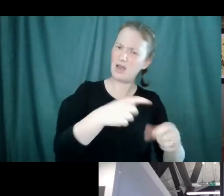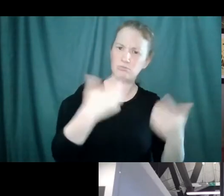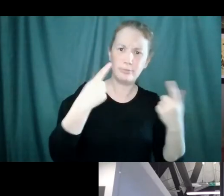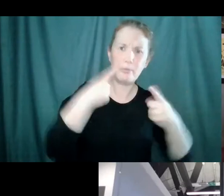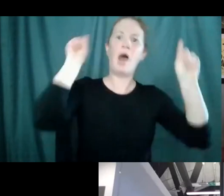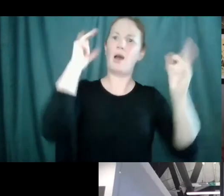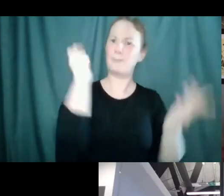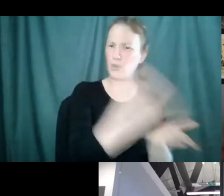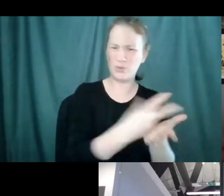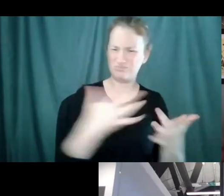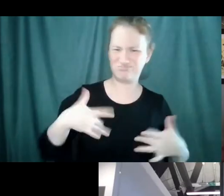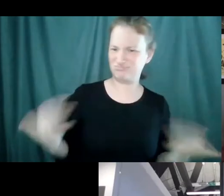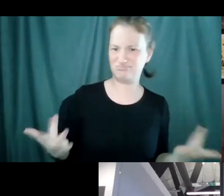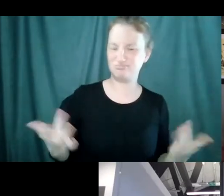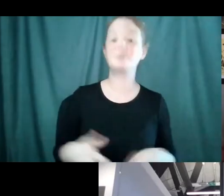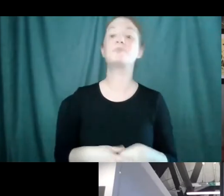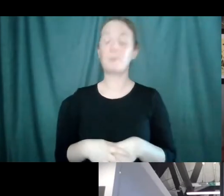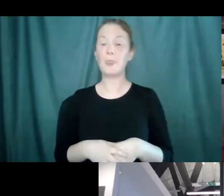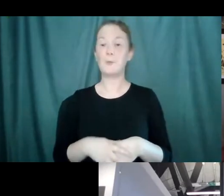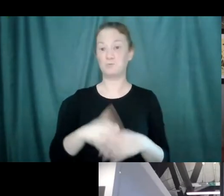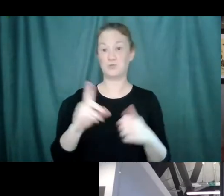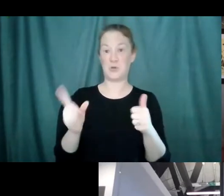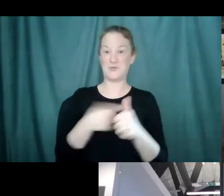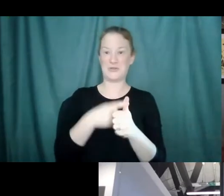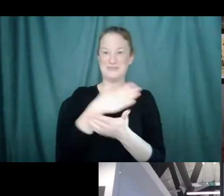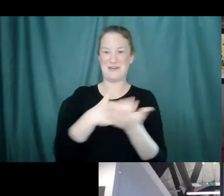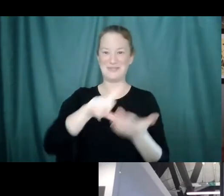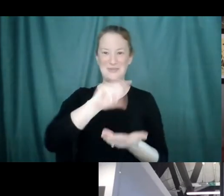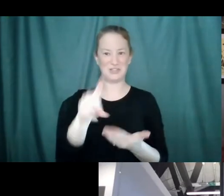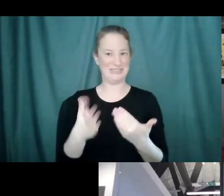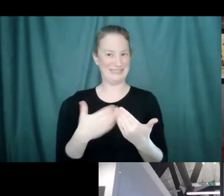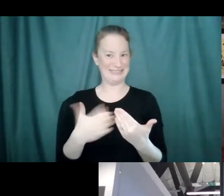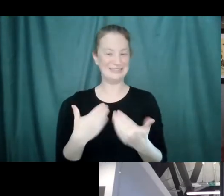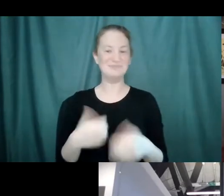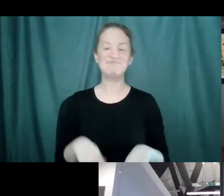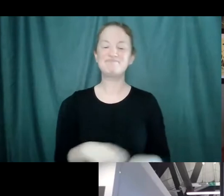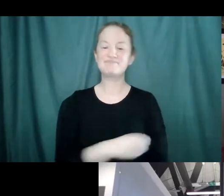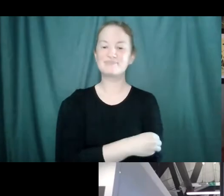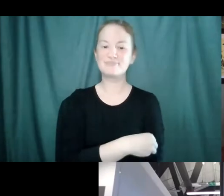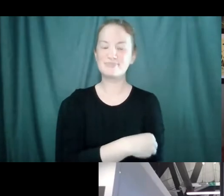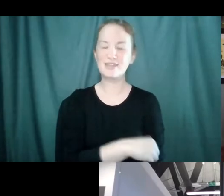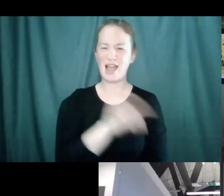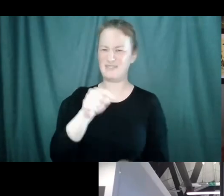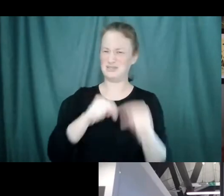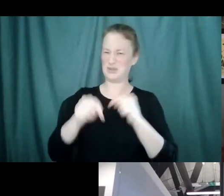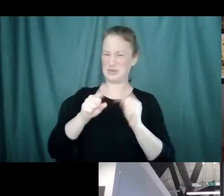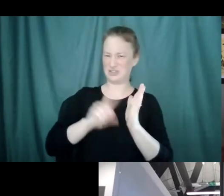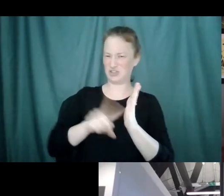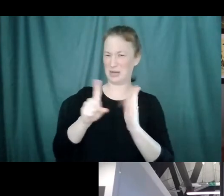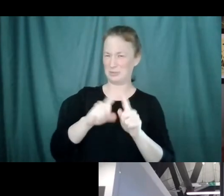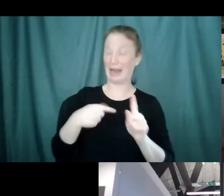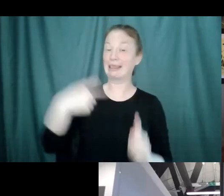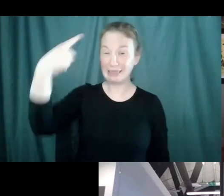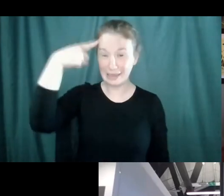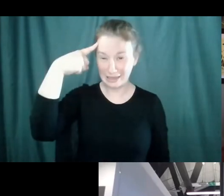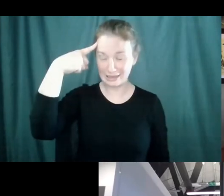Okay. So the first part is the easiest part, I believe. Um, and I'll have to go back and double check. There's my apologies, but I'm